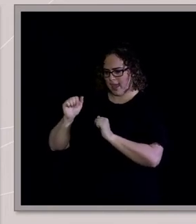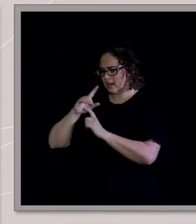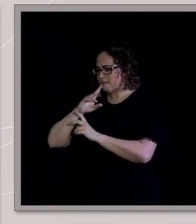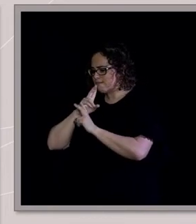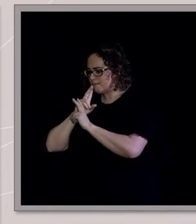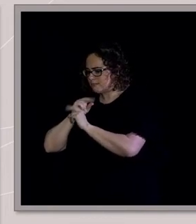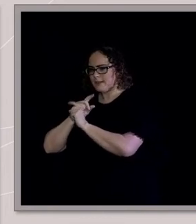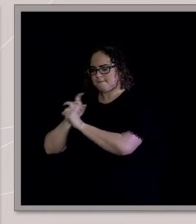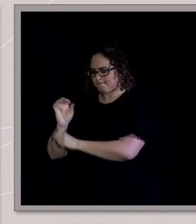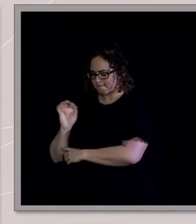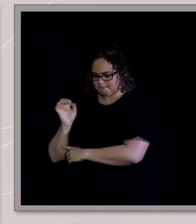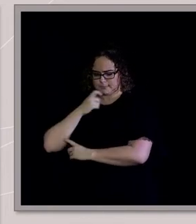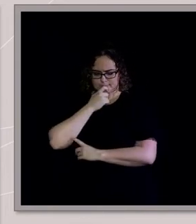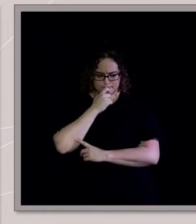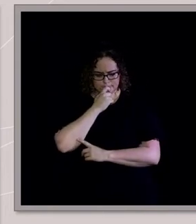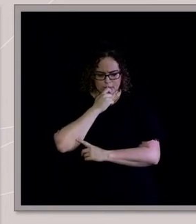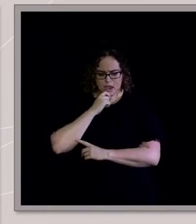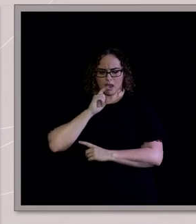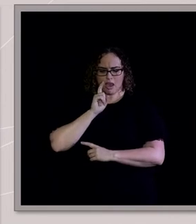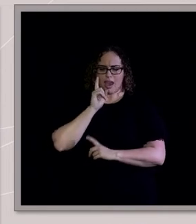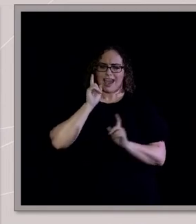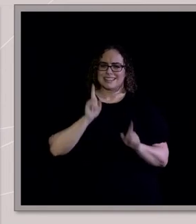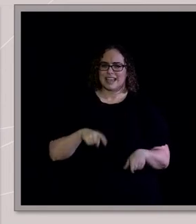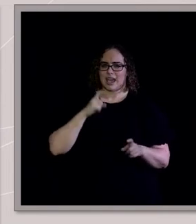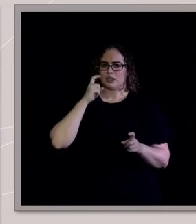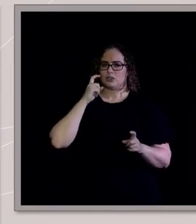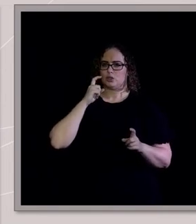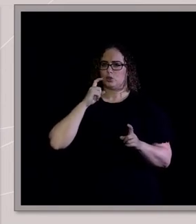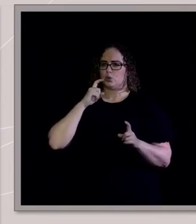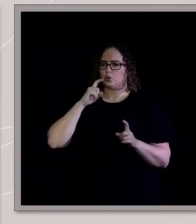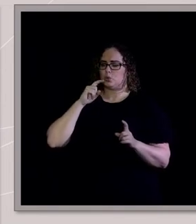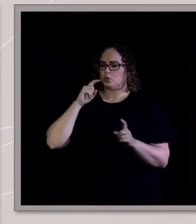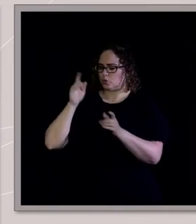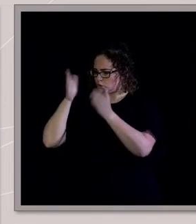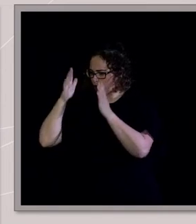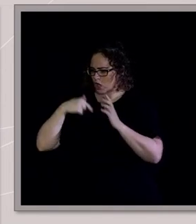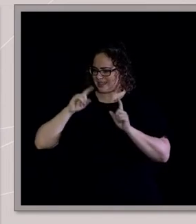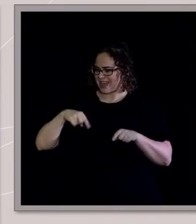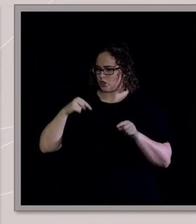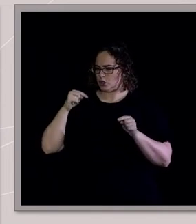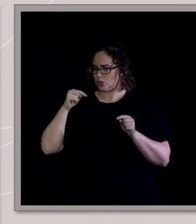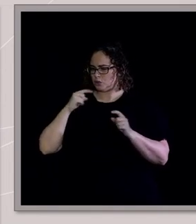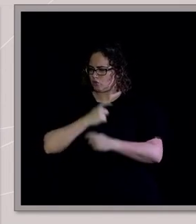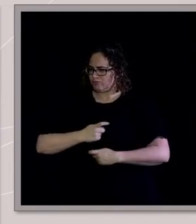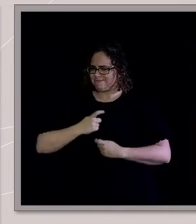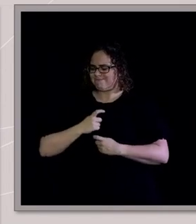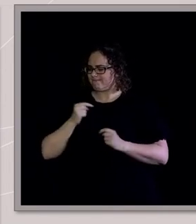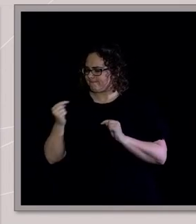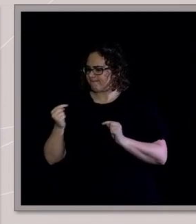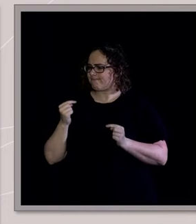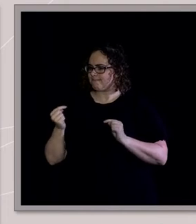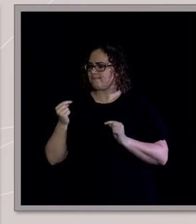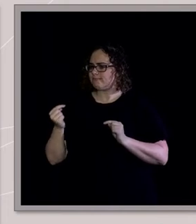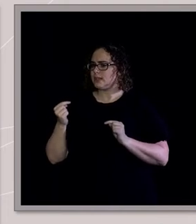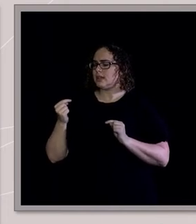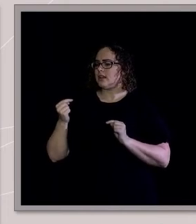started, I sort of started to struggle with the church. The rules started to annoy me a lot more. So on Saturdays at the big annual